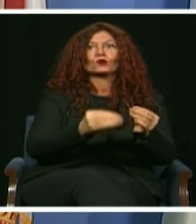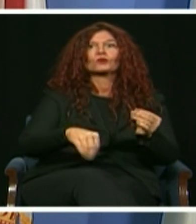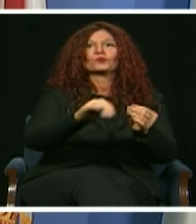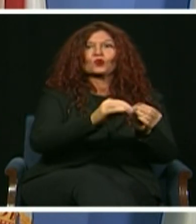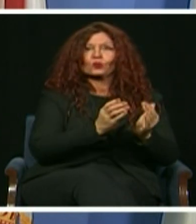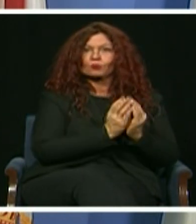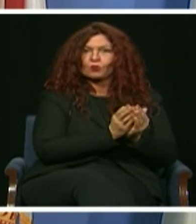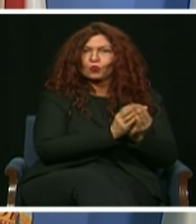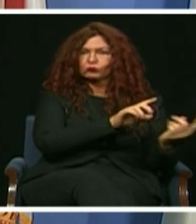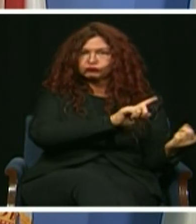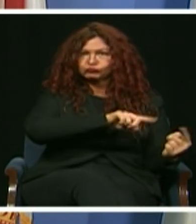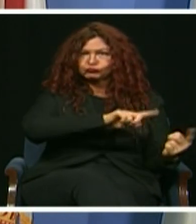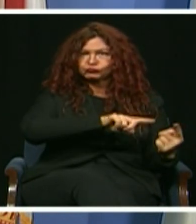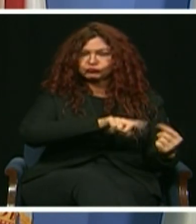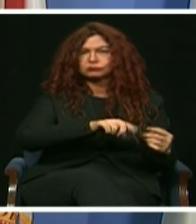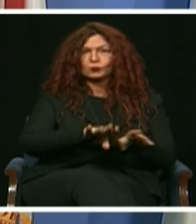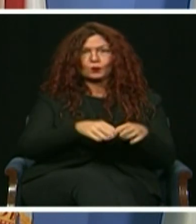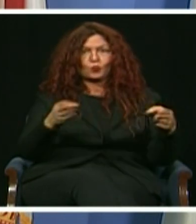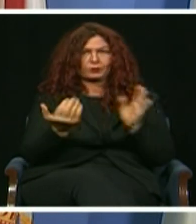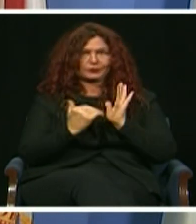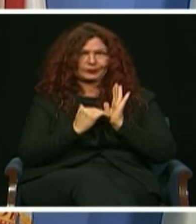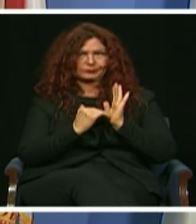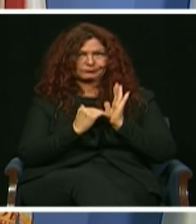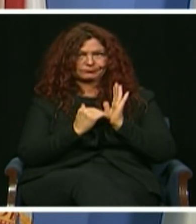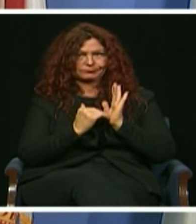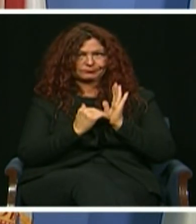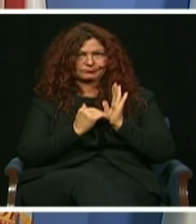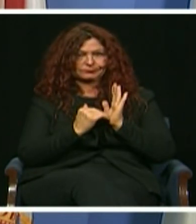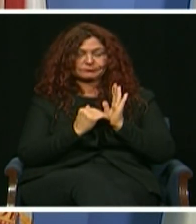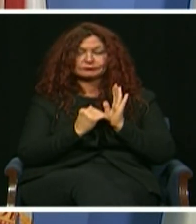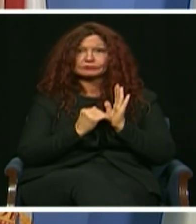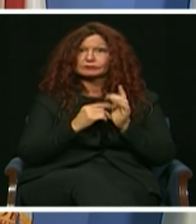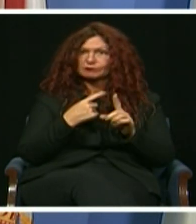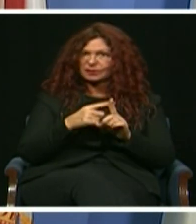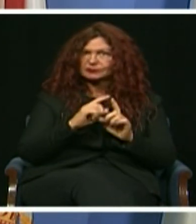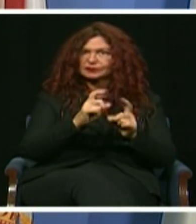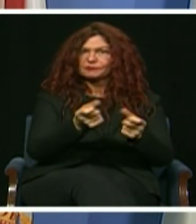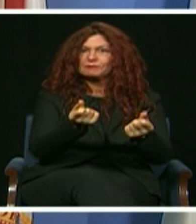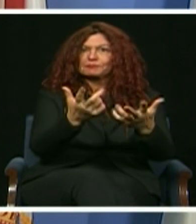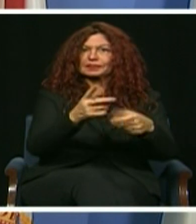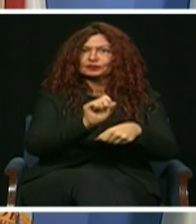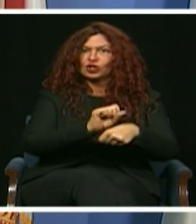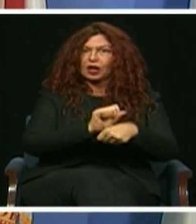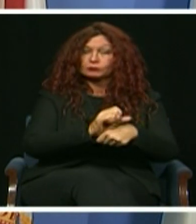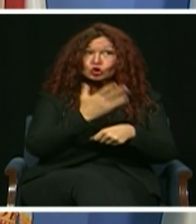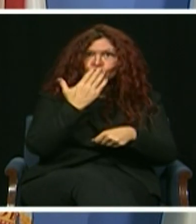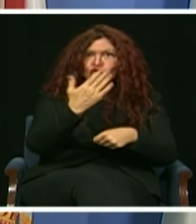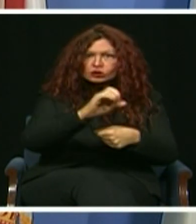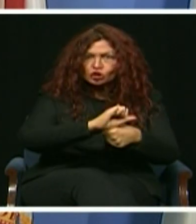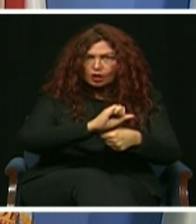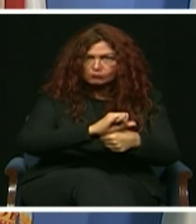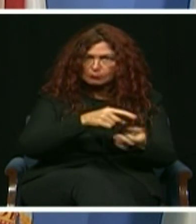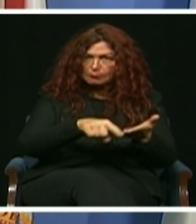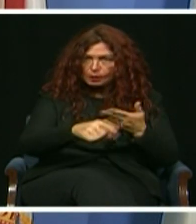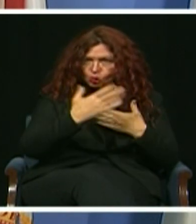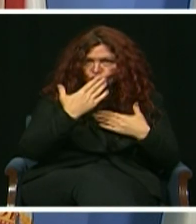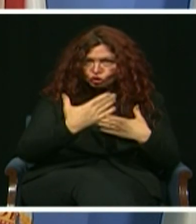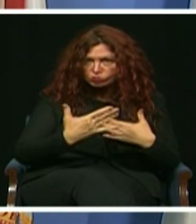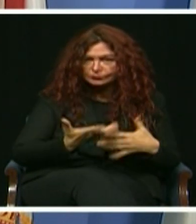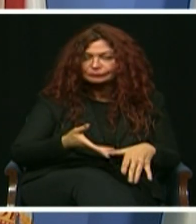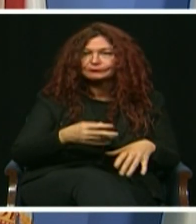the safe restart of cruising and creating thousands of good-paying jobs. More exciting news with other partners is forthcoming.